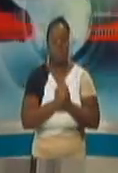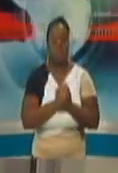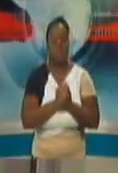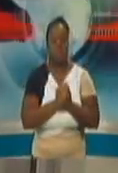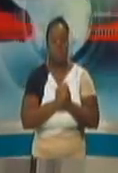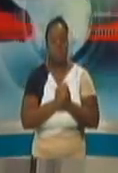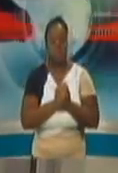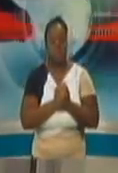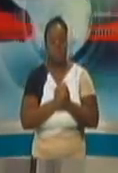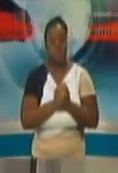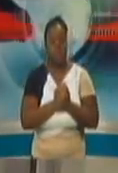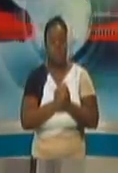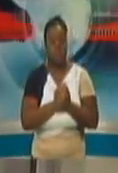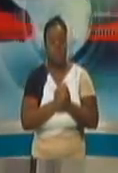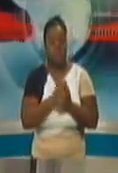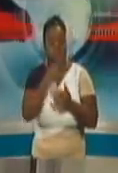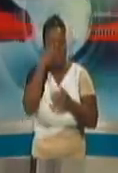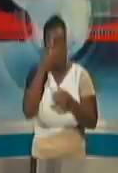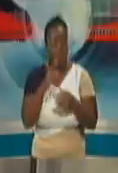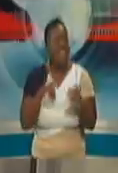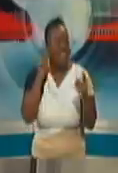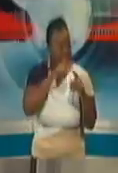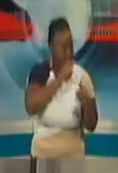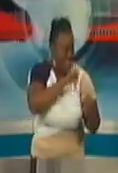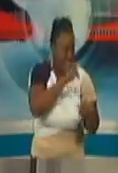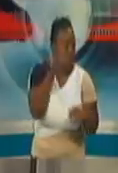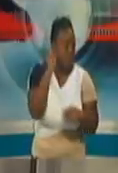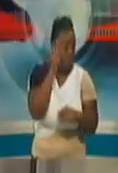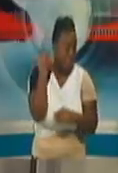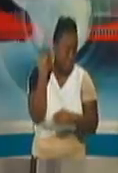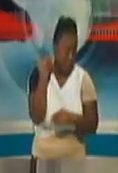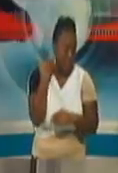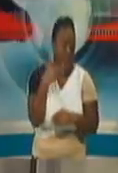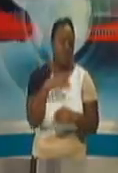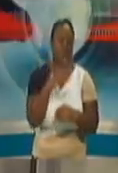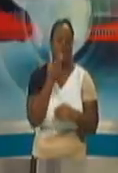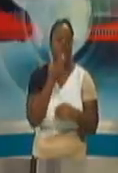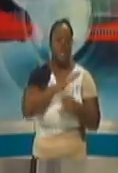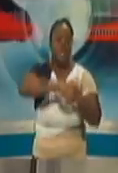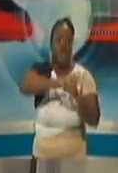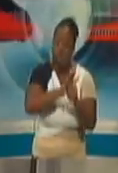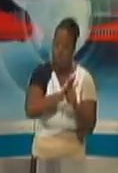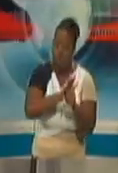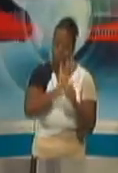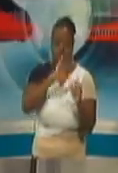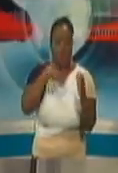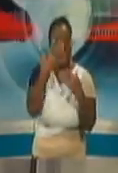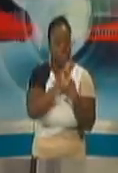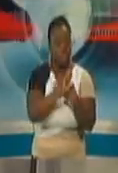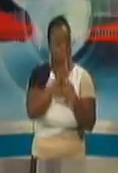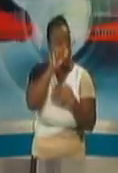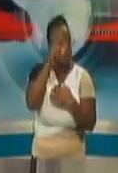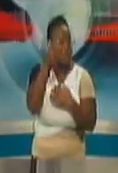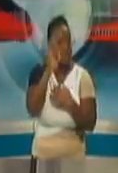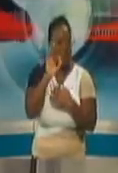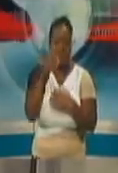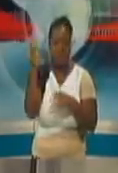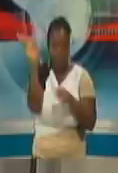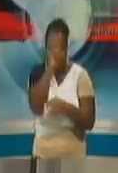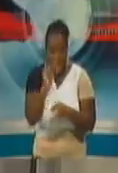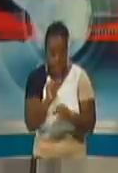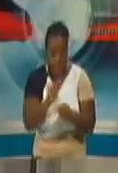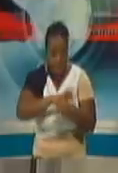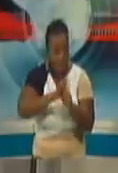specifically say COVID because in June of 2019, nobody knew of COVID, but the note did say